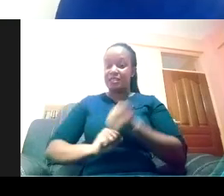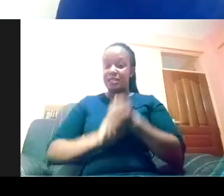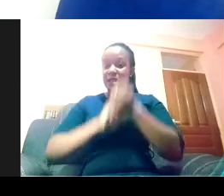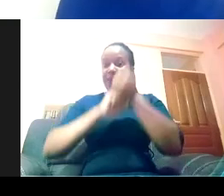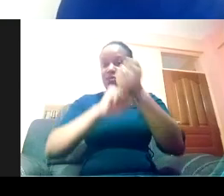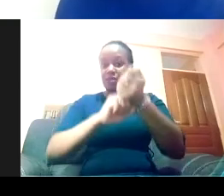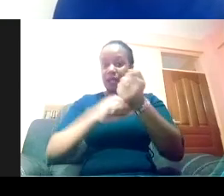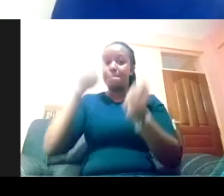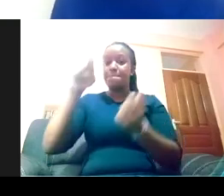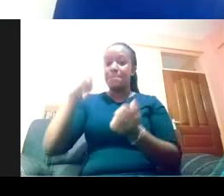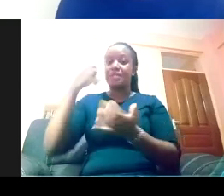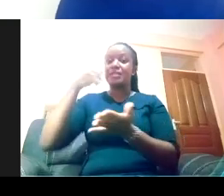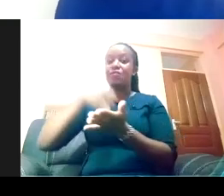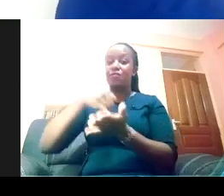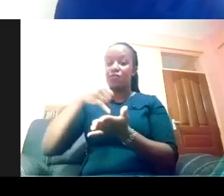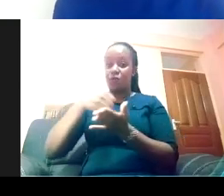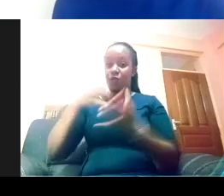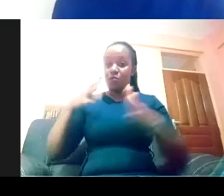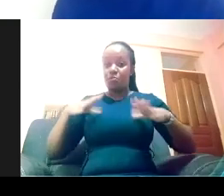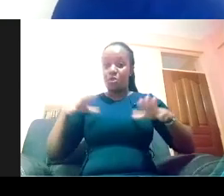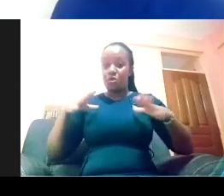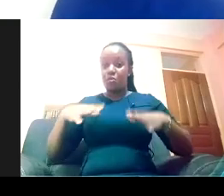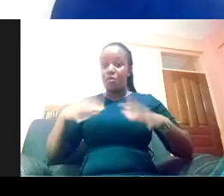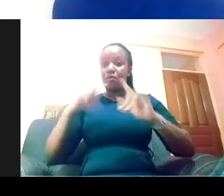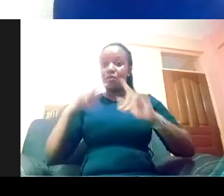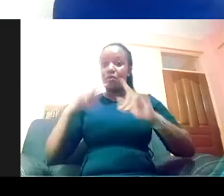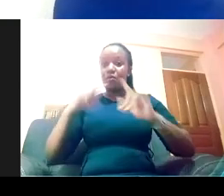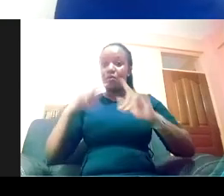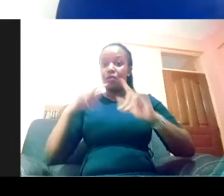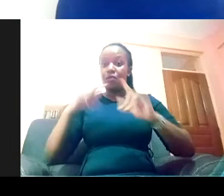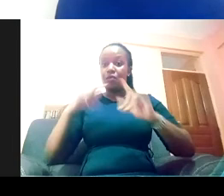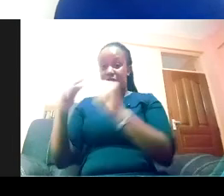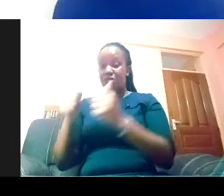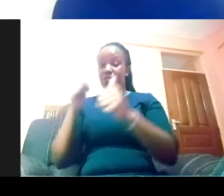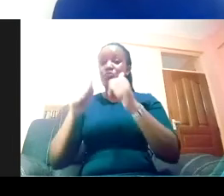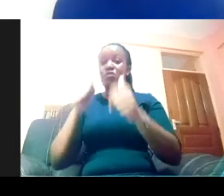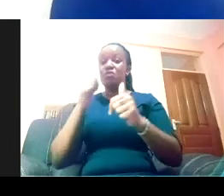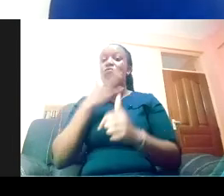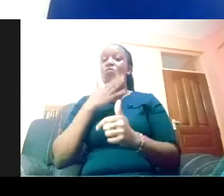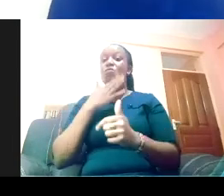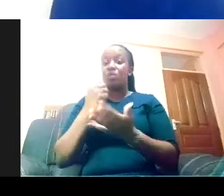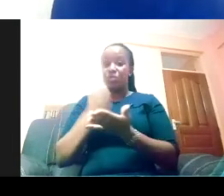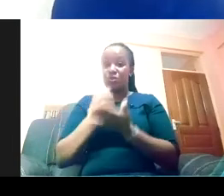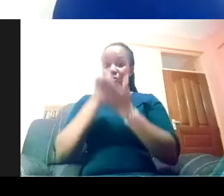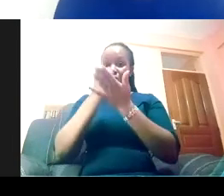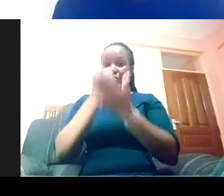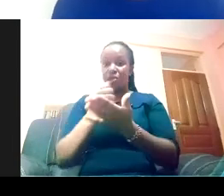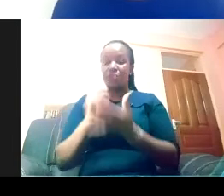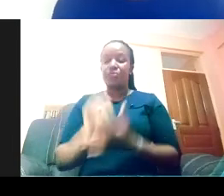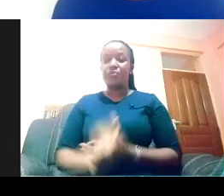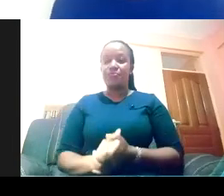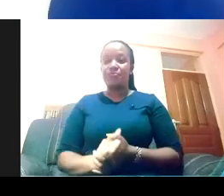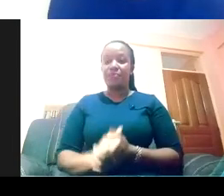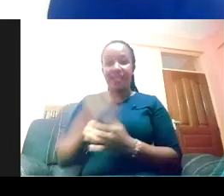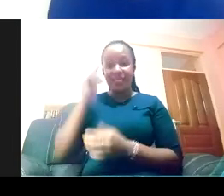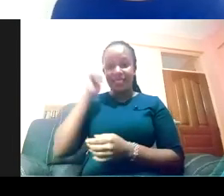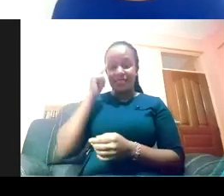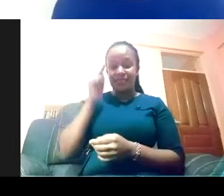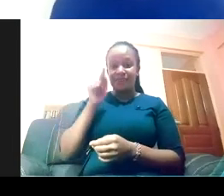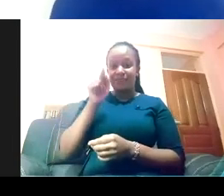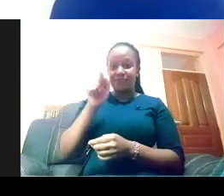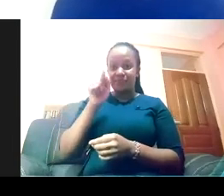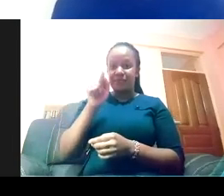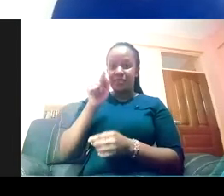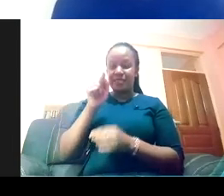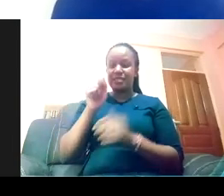people of the groups that you want to help. And so I think this quote by Albert Einstein really sums it up well.